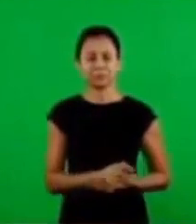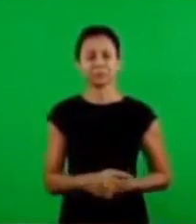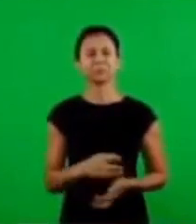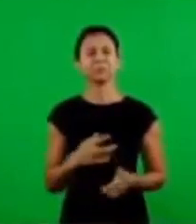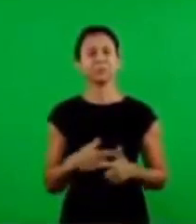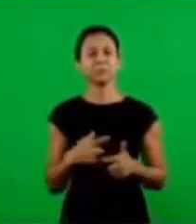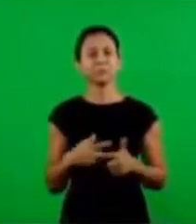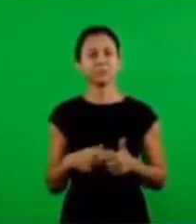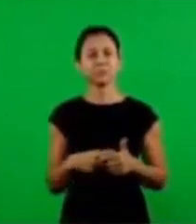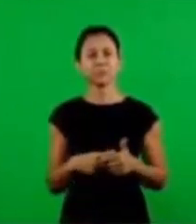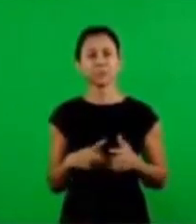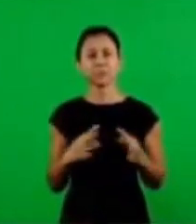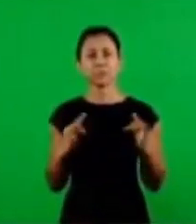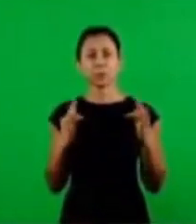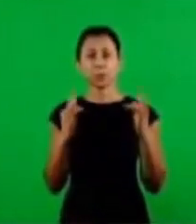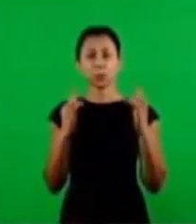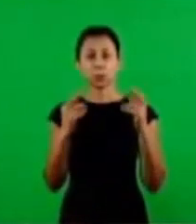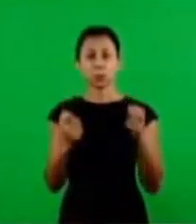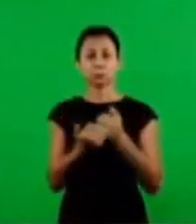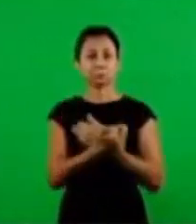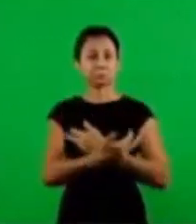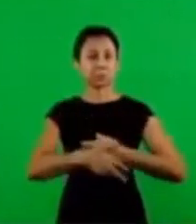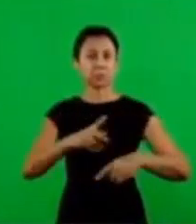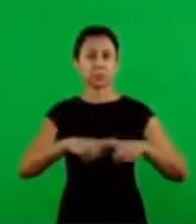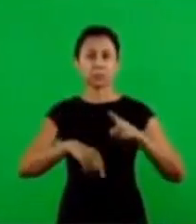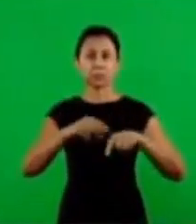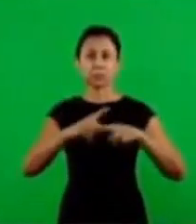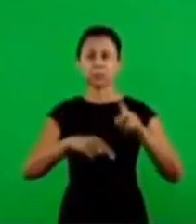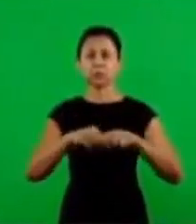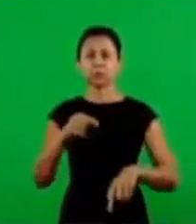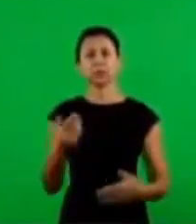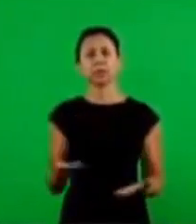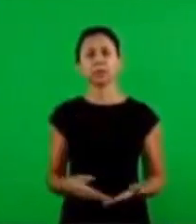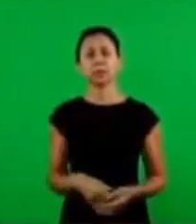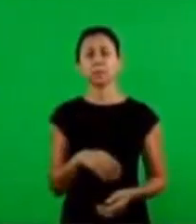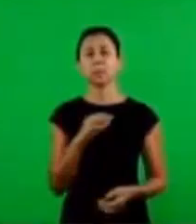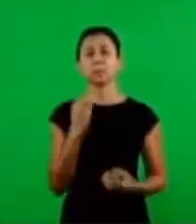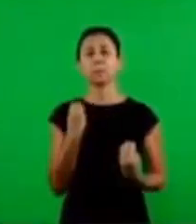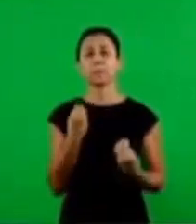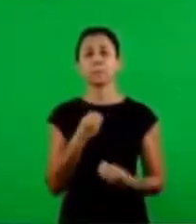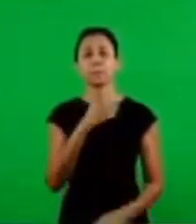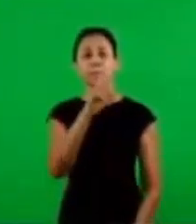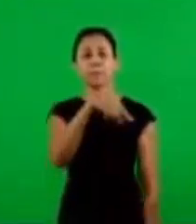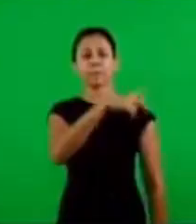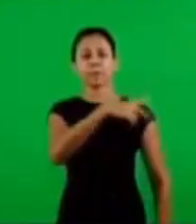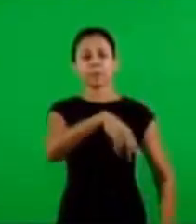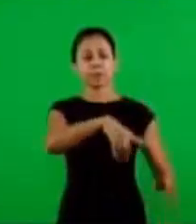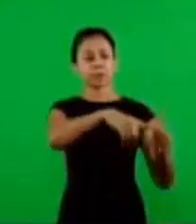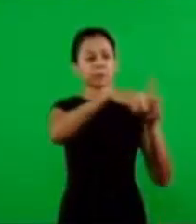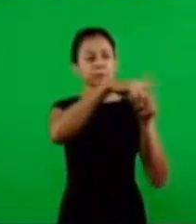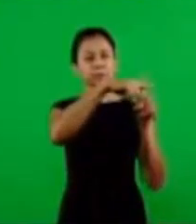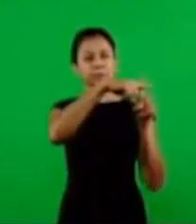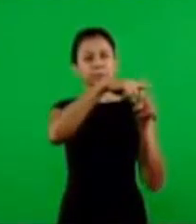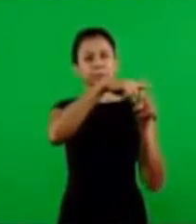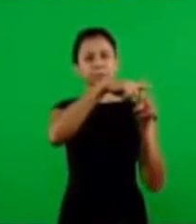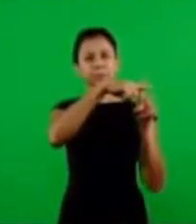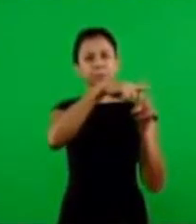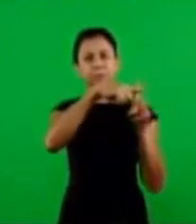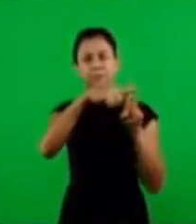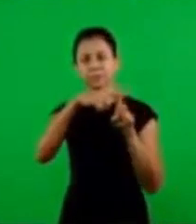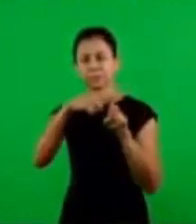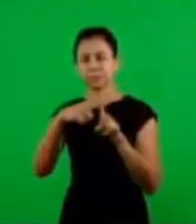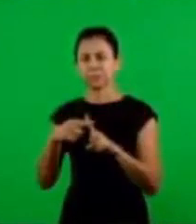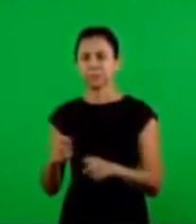answer is yes. Because all these things that are used, they try to cancel the sacrifice of the Lord Jesus.